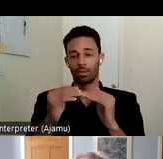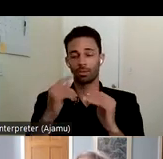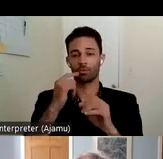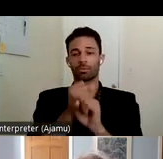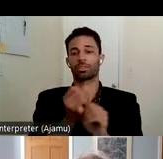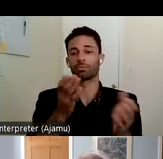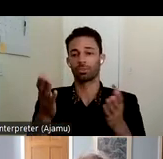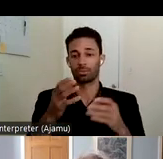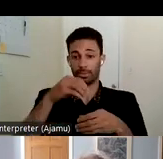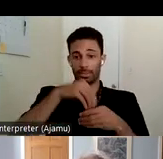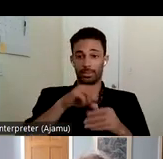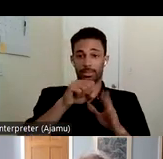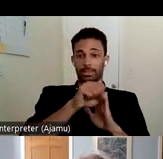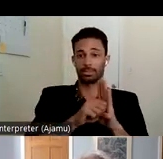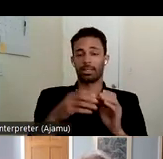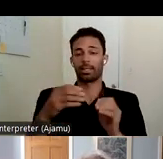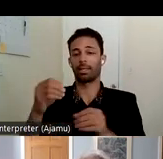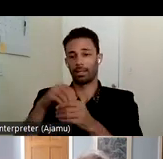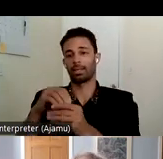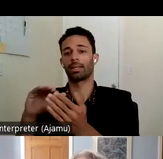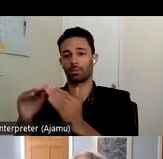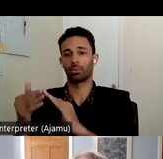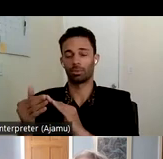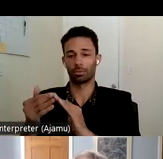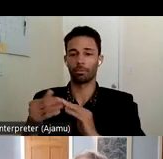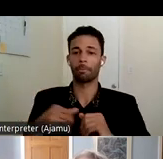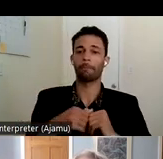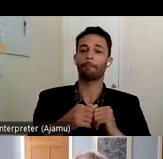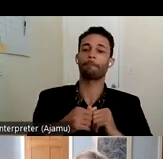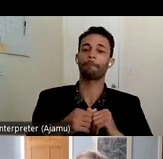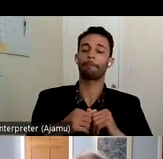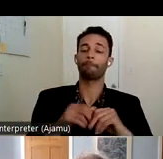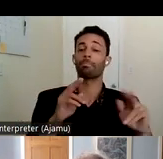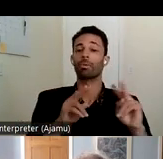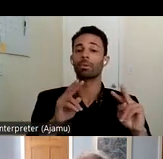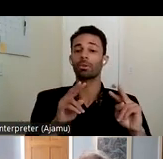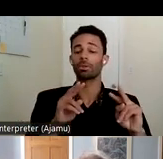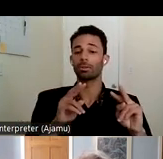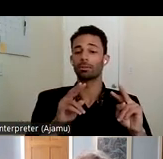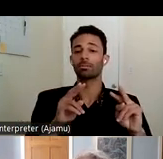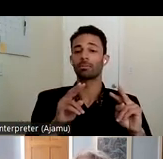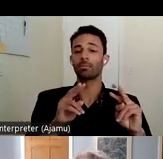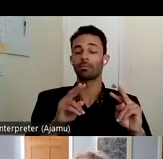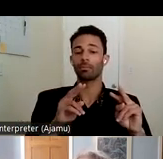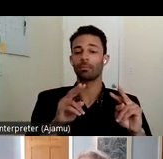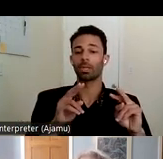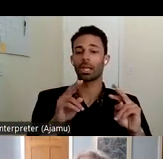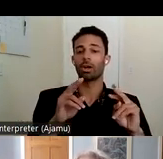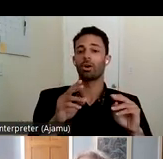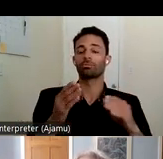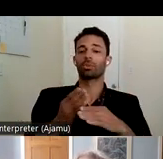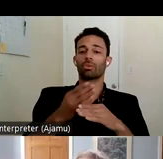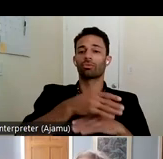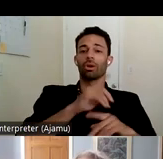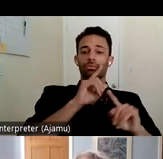within individual communities and we're also looking at we recommend looking at the cross-reporting system you know one